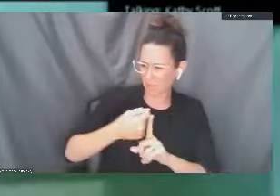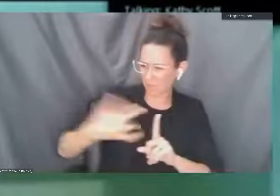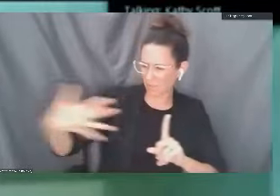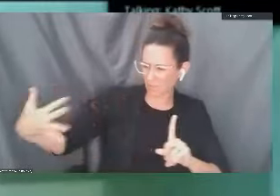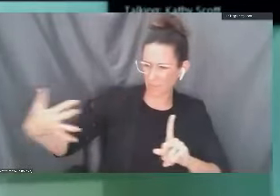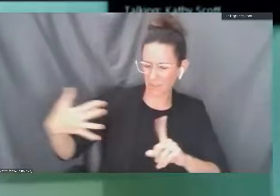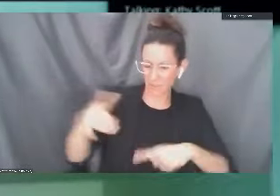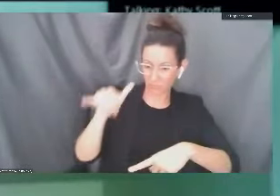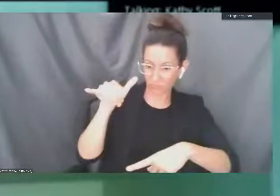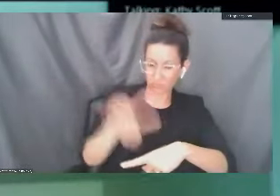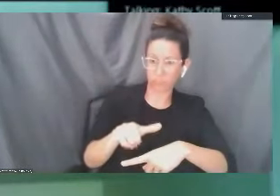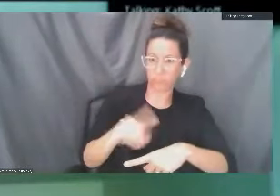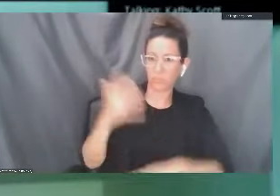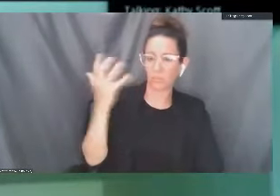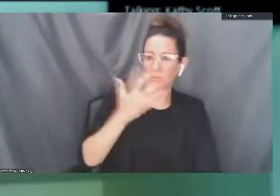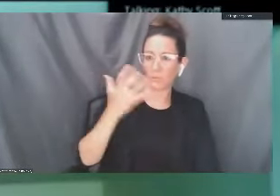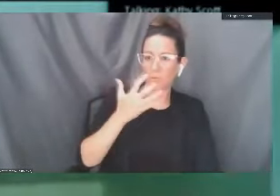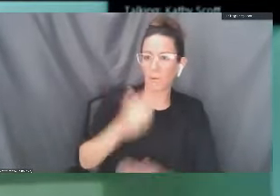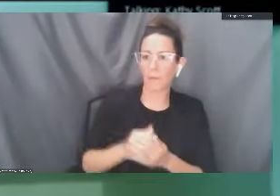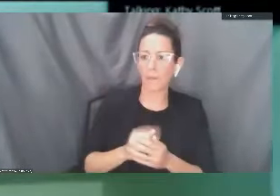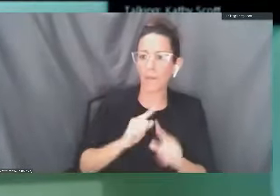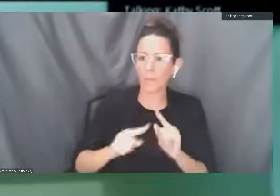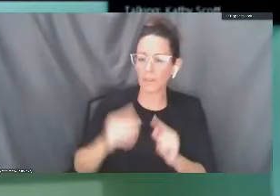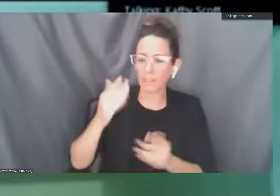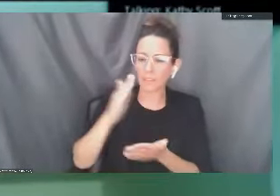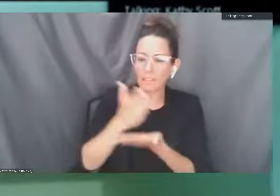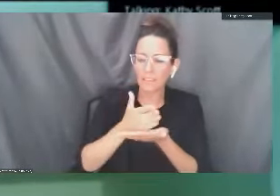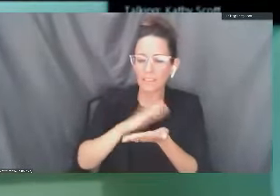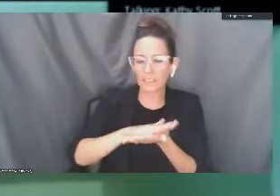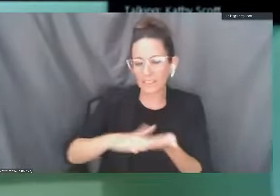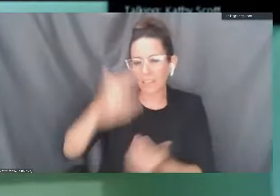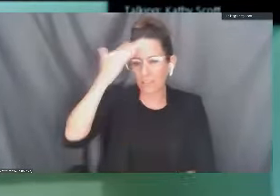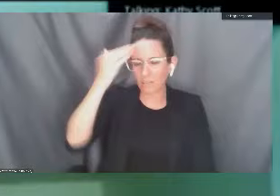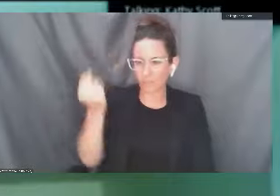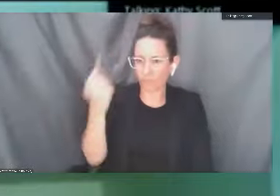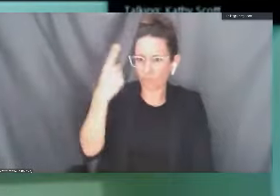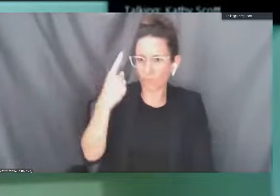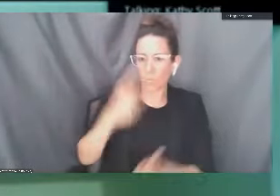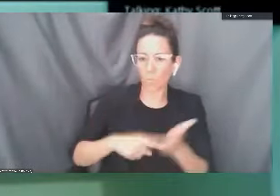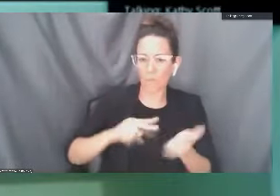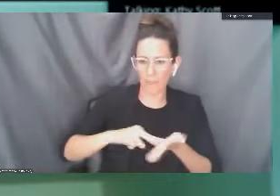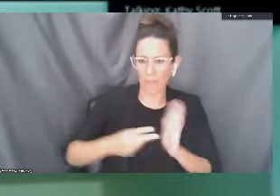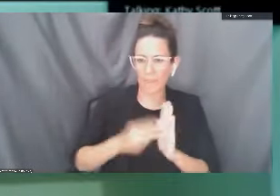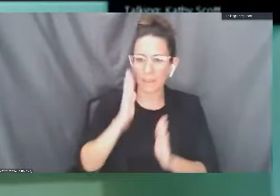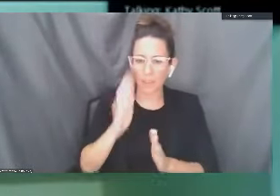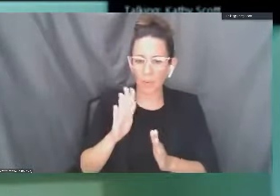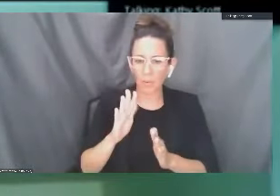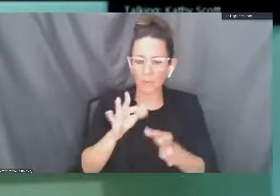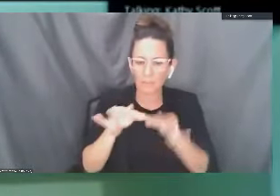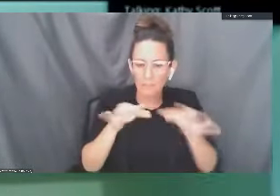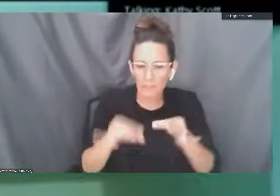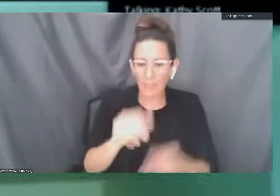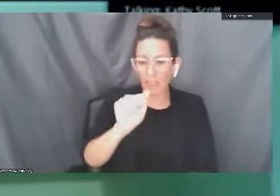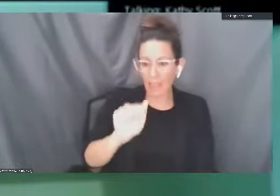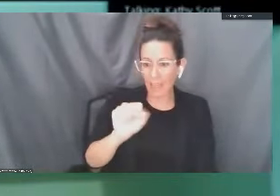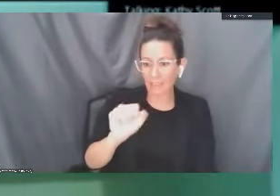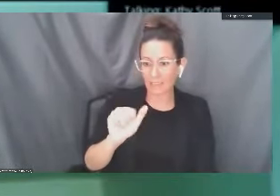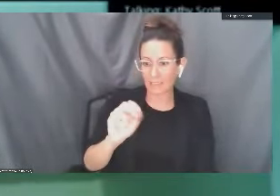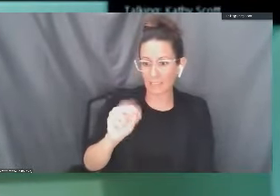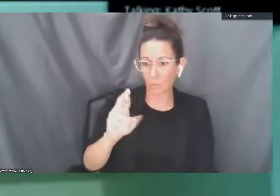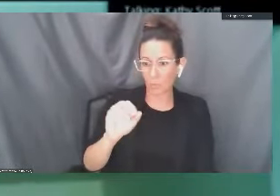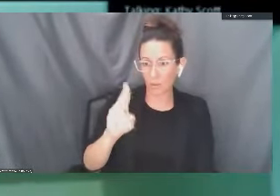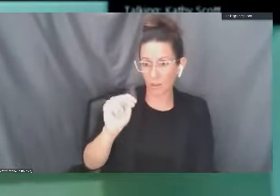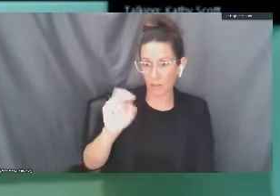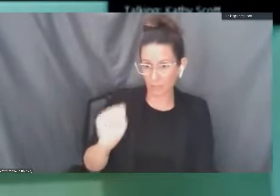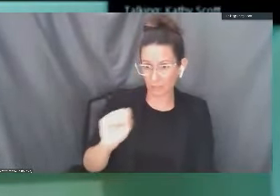complicated for all of us, but it's good to get to know what they mean. And I'll just cover them again very briefly. Asynchronous means